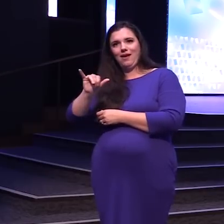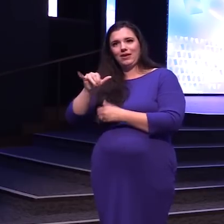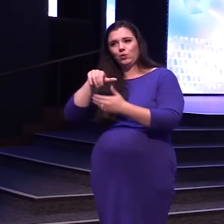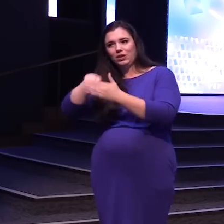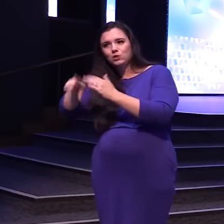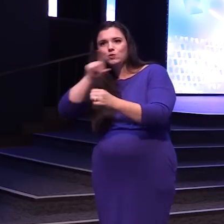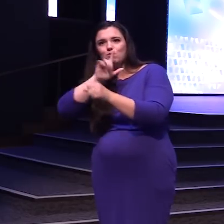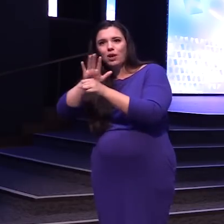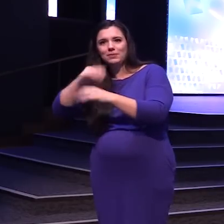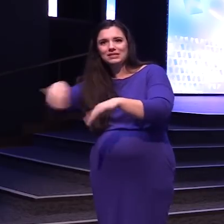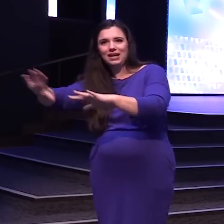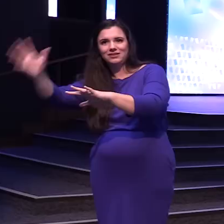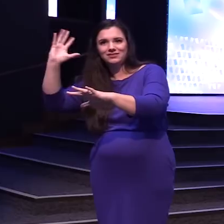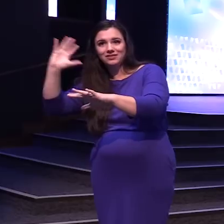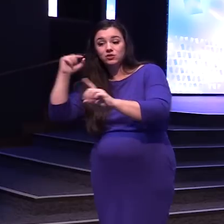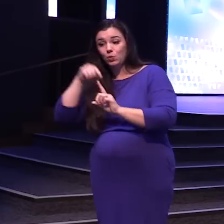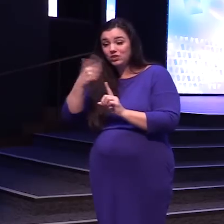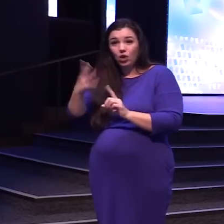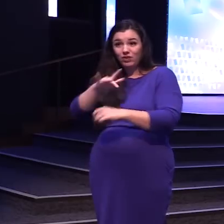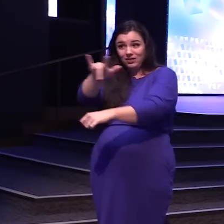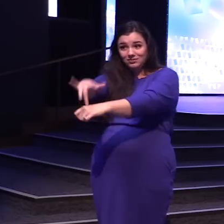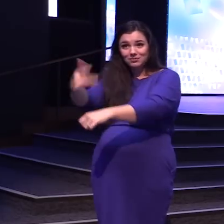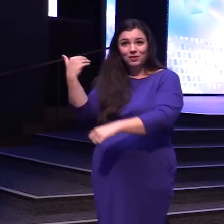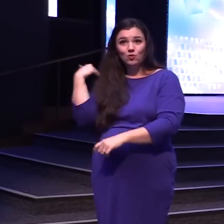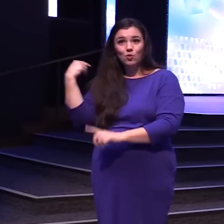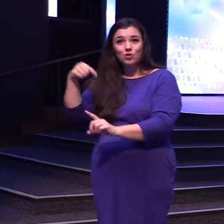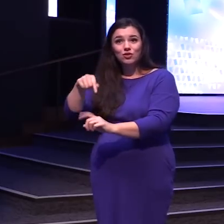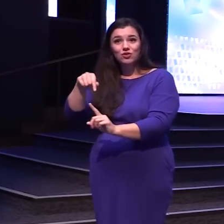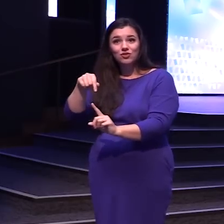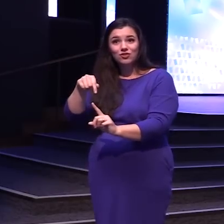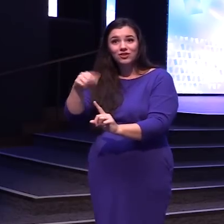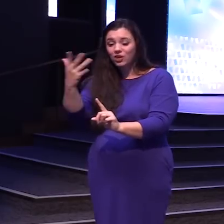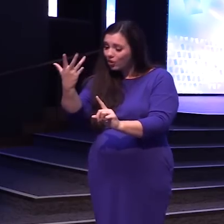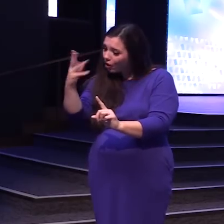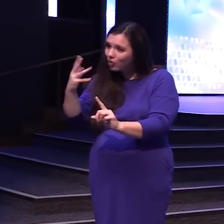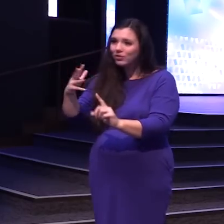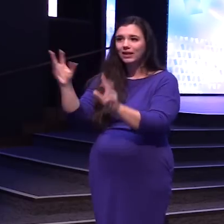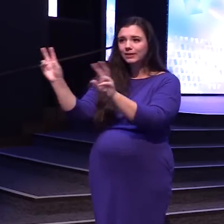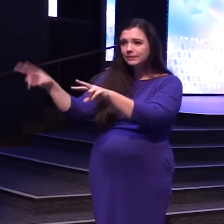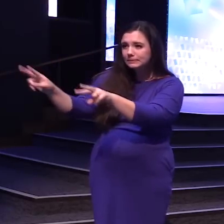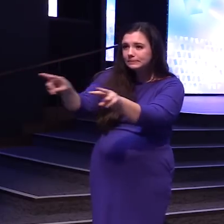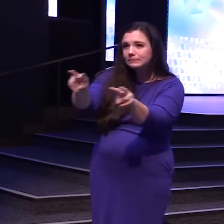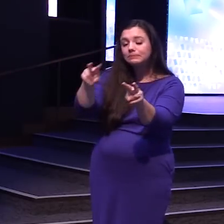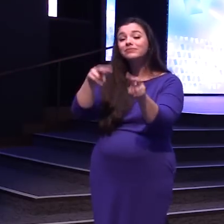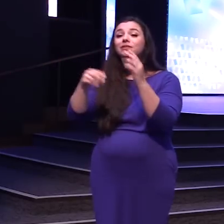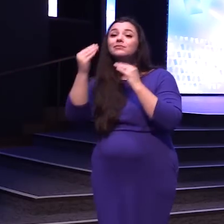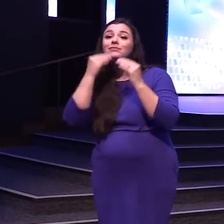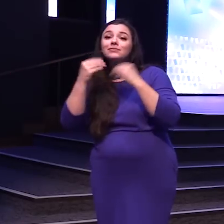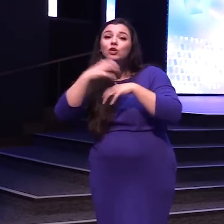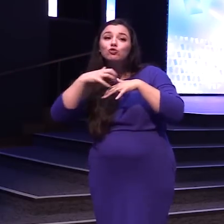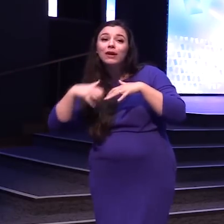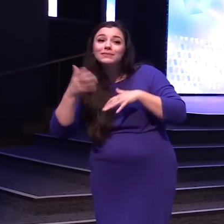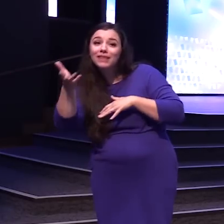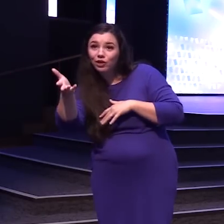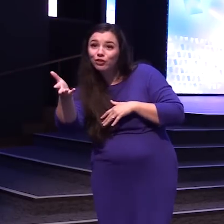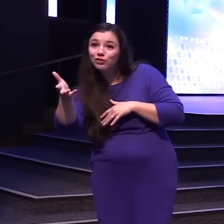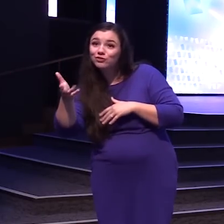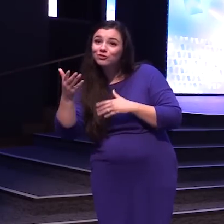So now Joshua's actually Already been In the promised land Before He scouted out He was snacking On some grapes In there